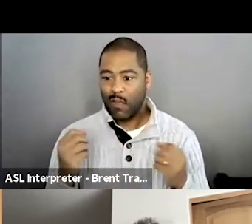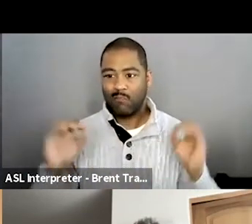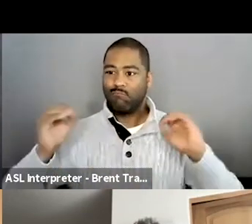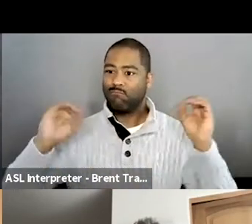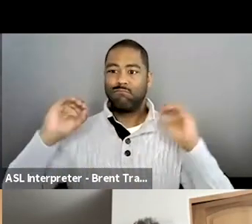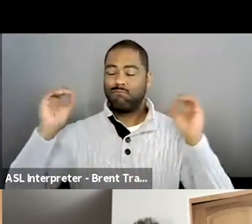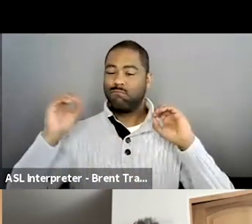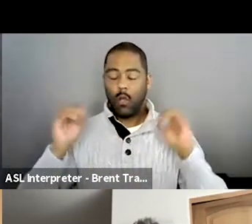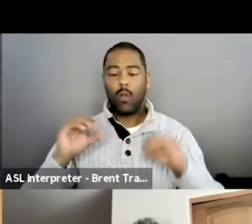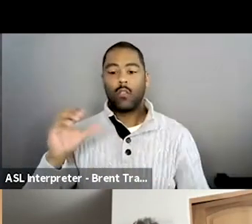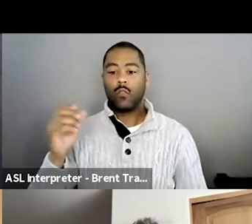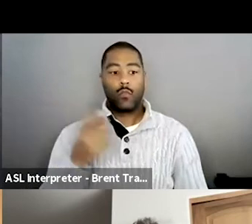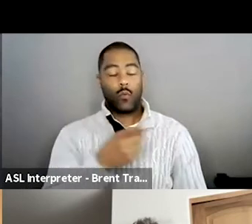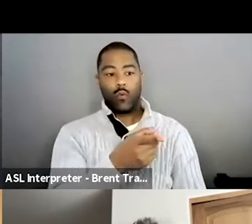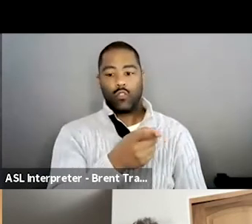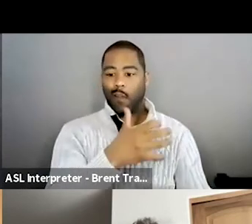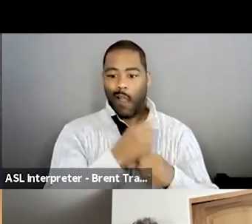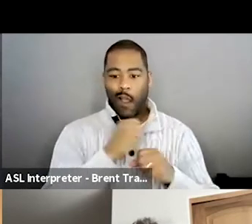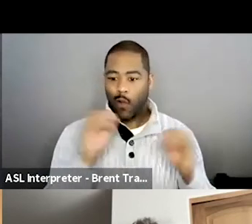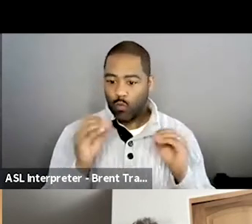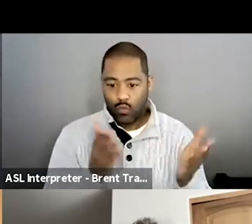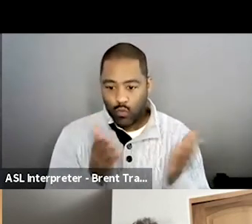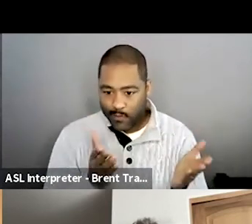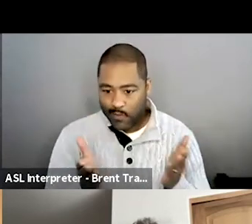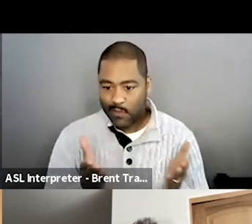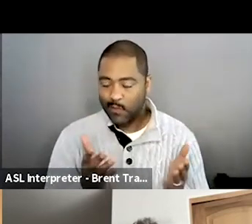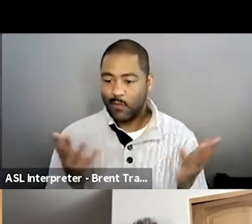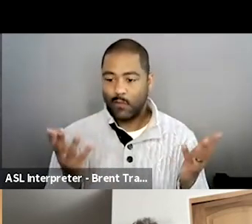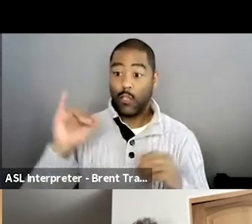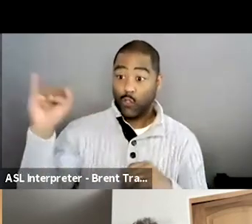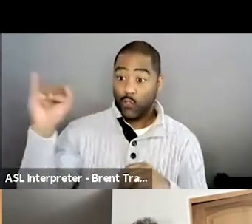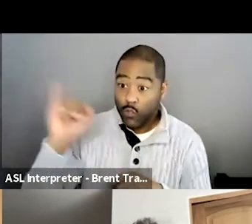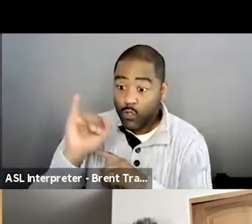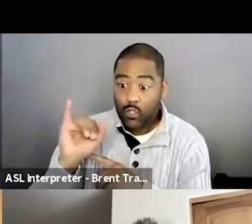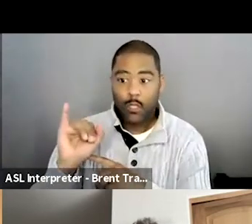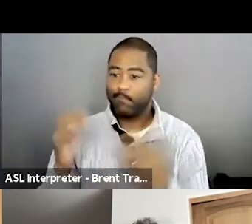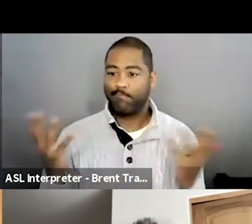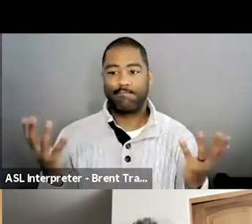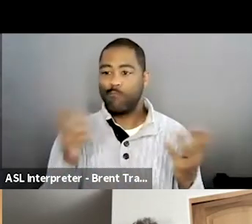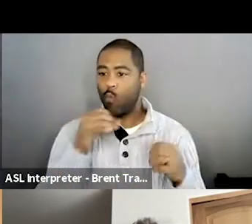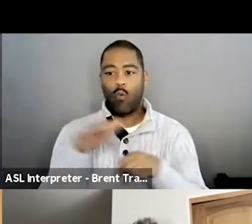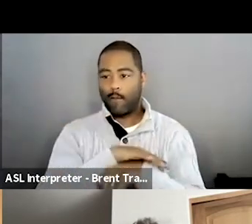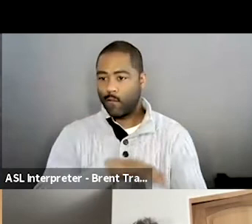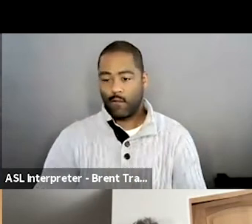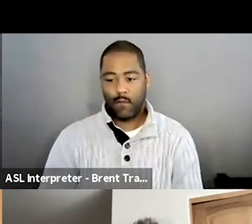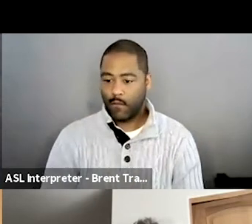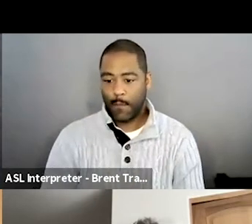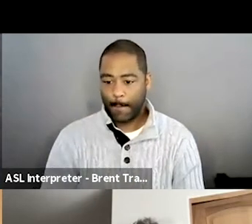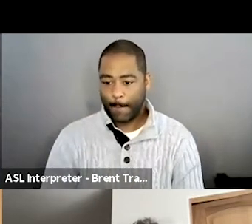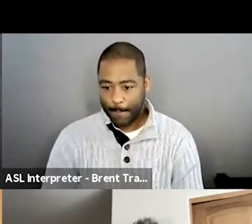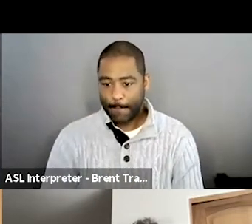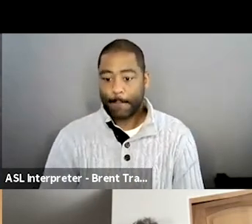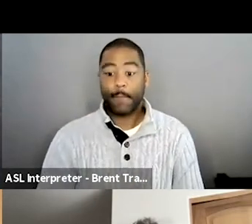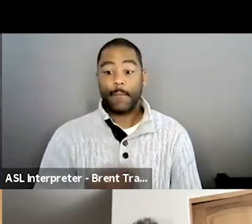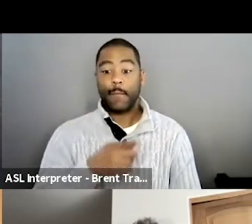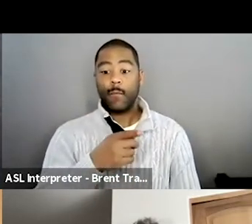issue. Um, they wouldn't pay to have her reassess, like reassess to say that she is disabled to